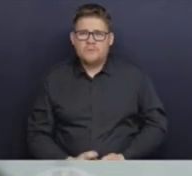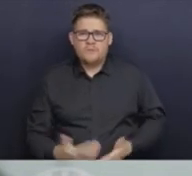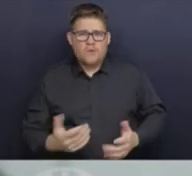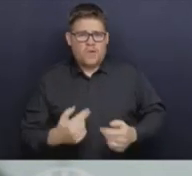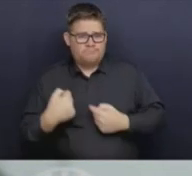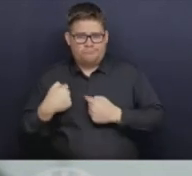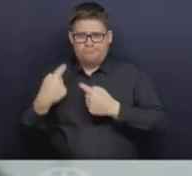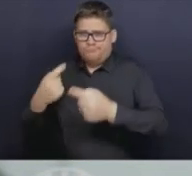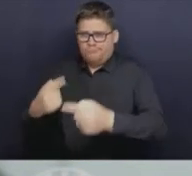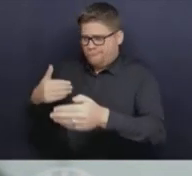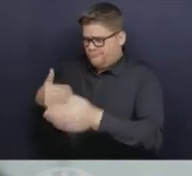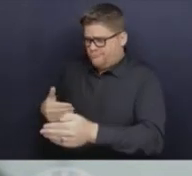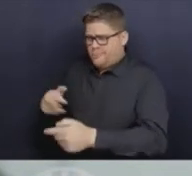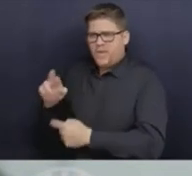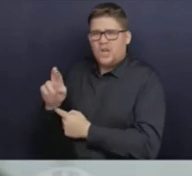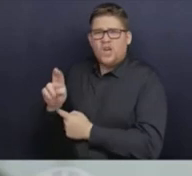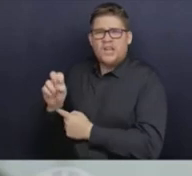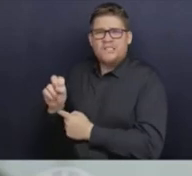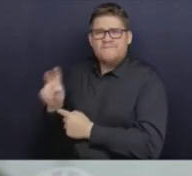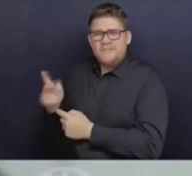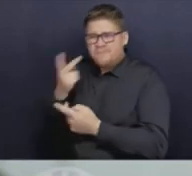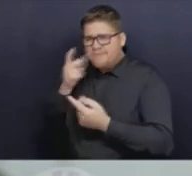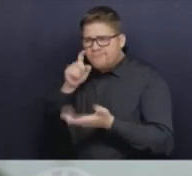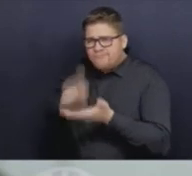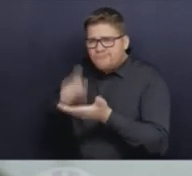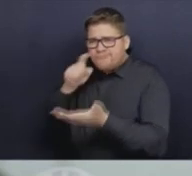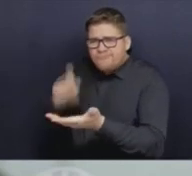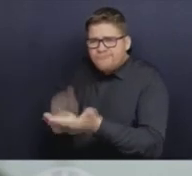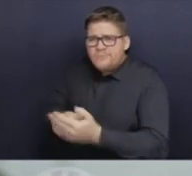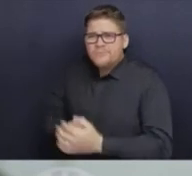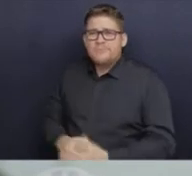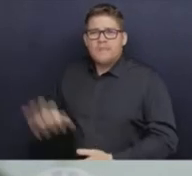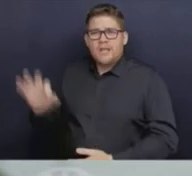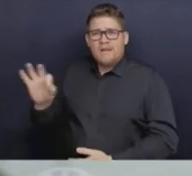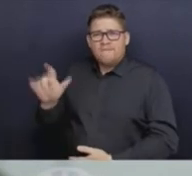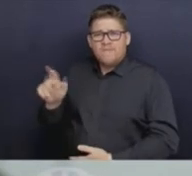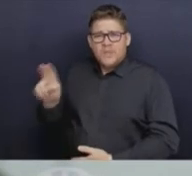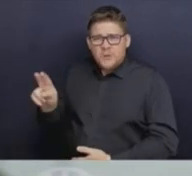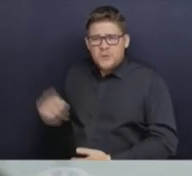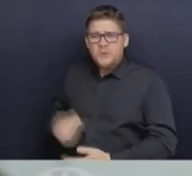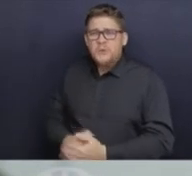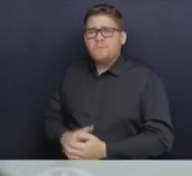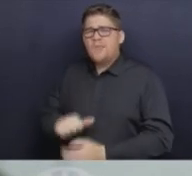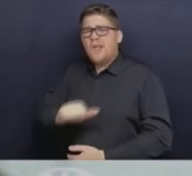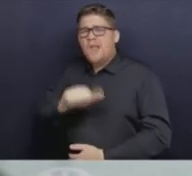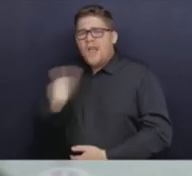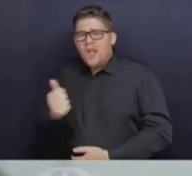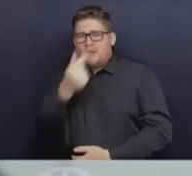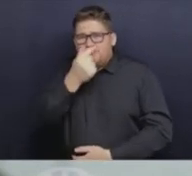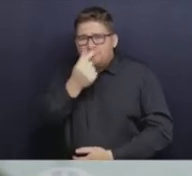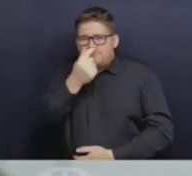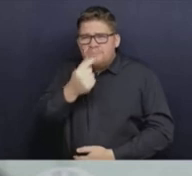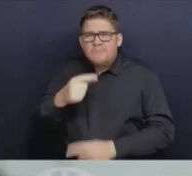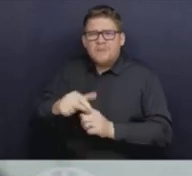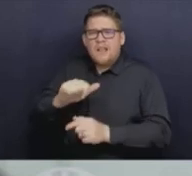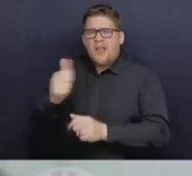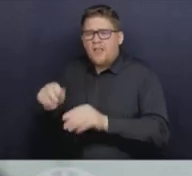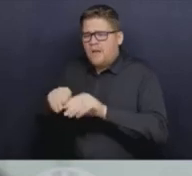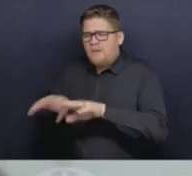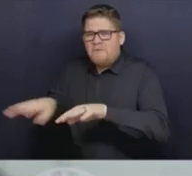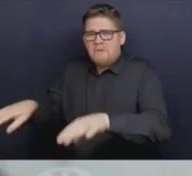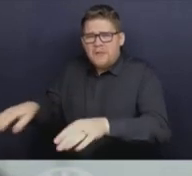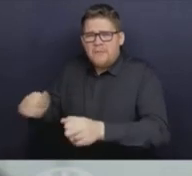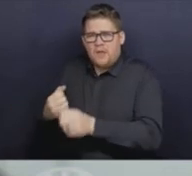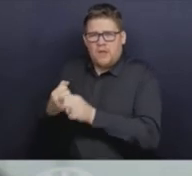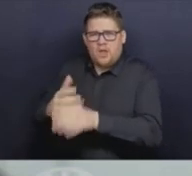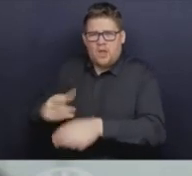RSV and influenza, and many other respiratory viruses that are causing illness. And as we've seen over this last